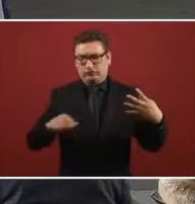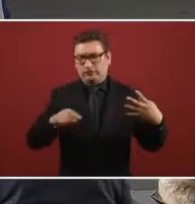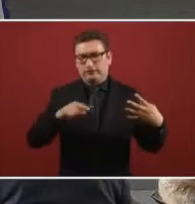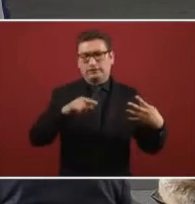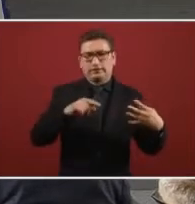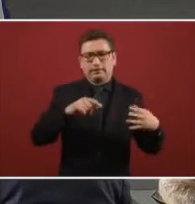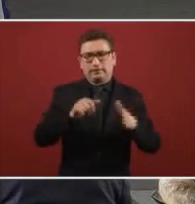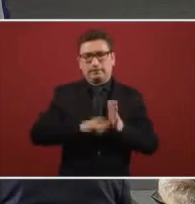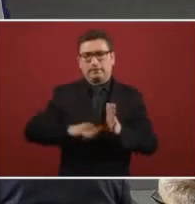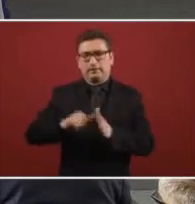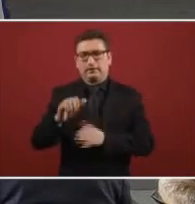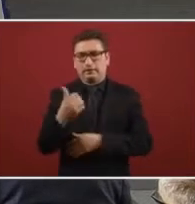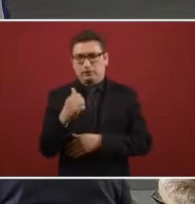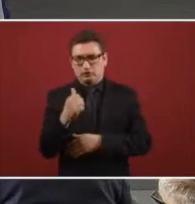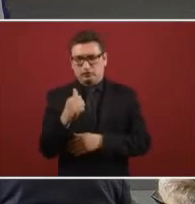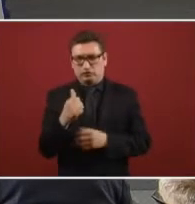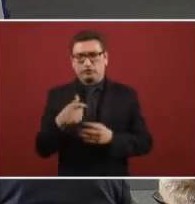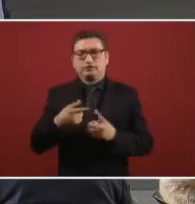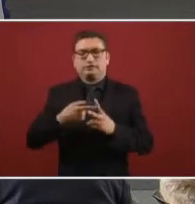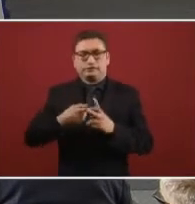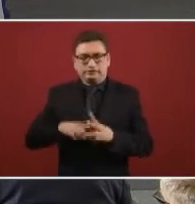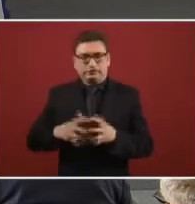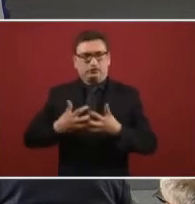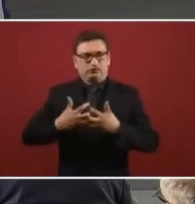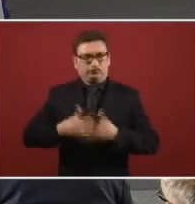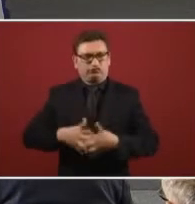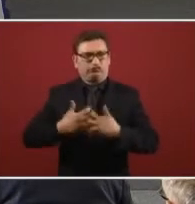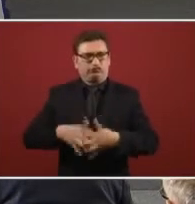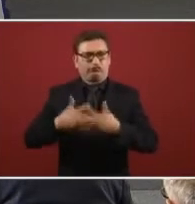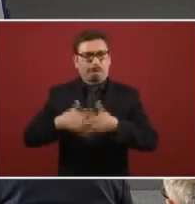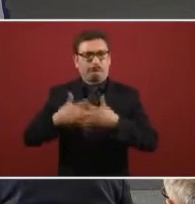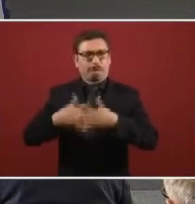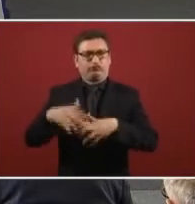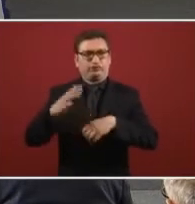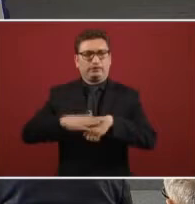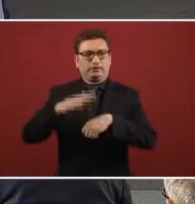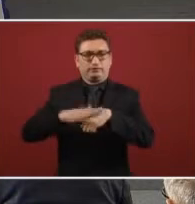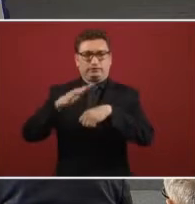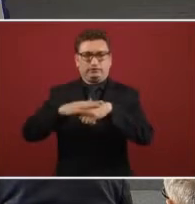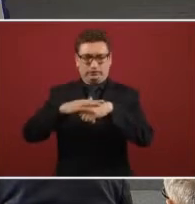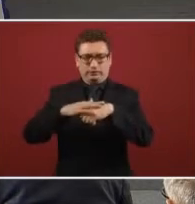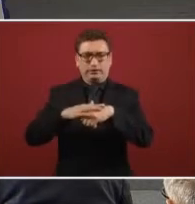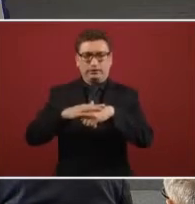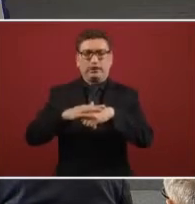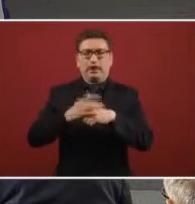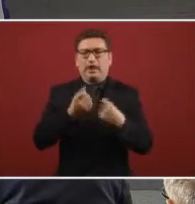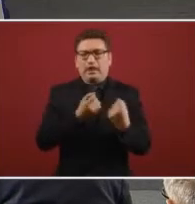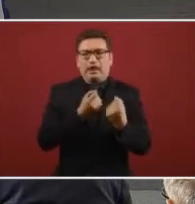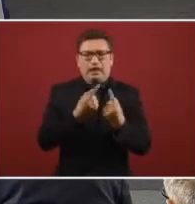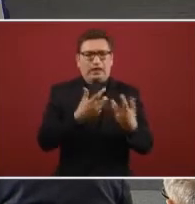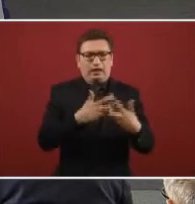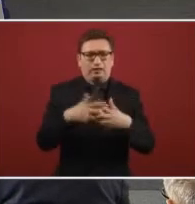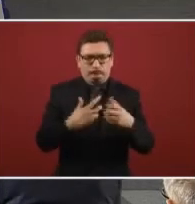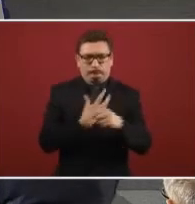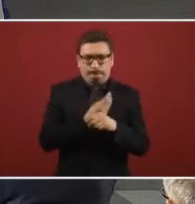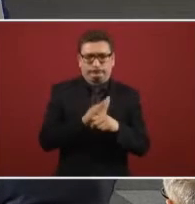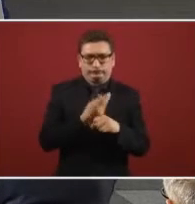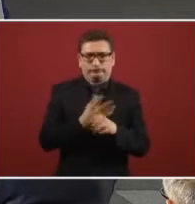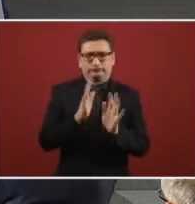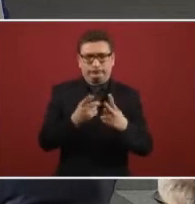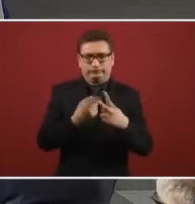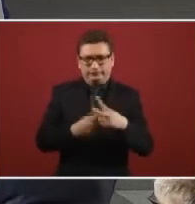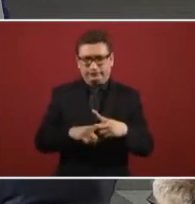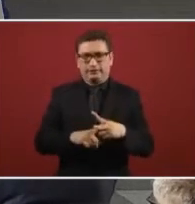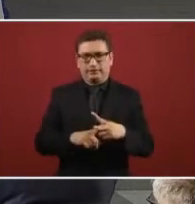so as of August we started to increase the load even though some of